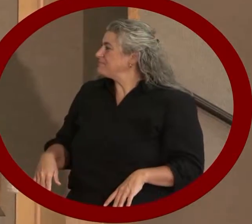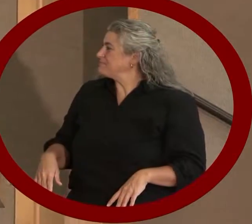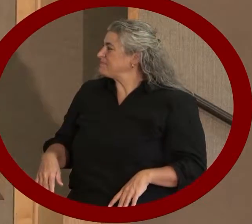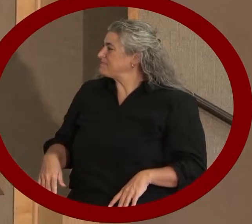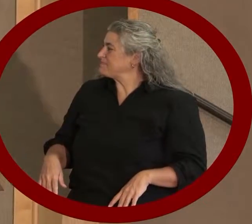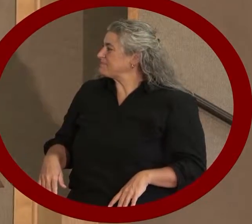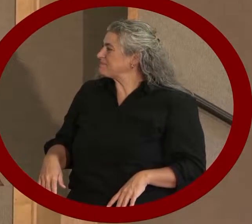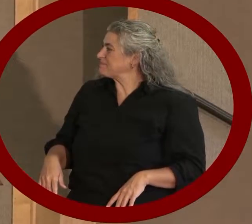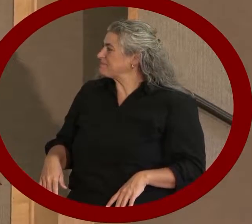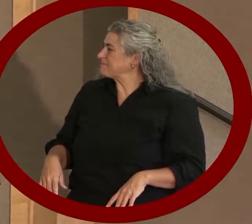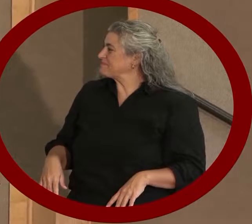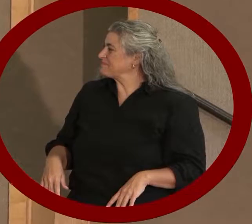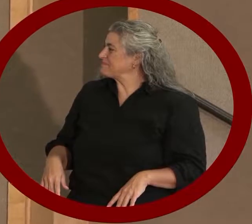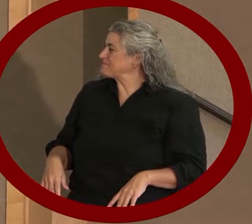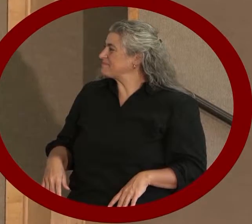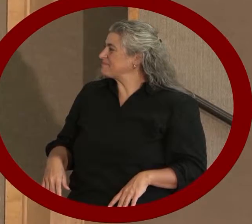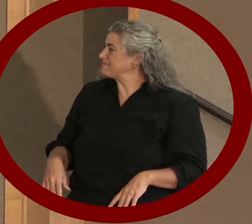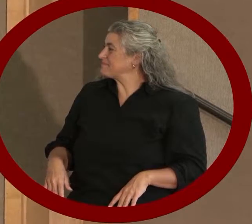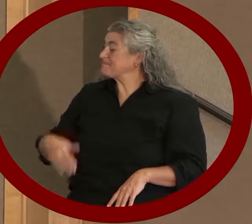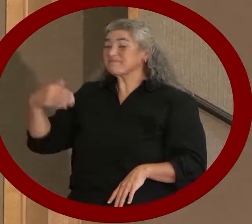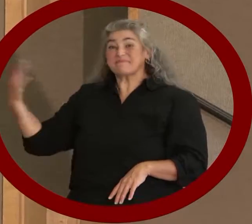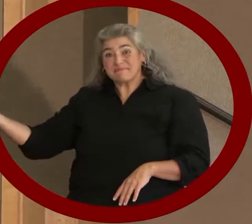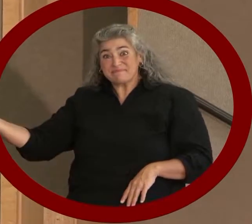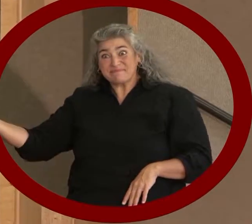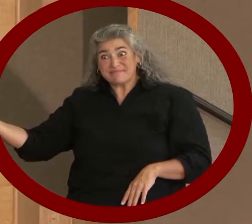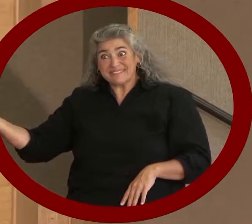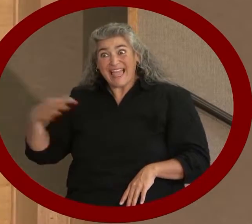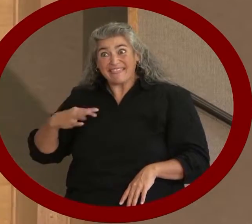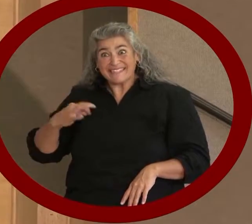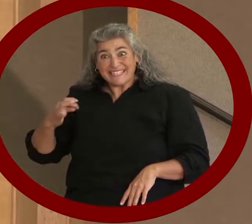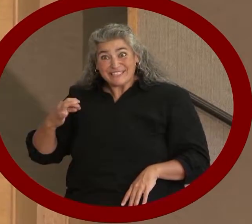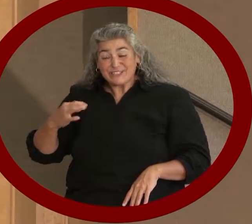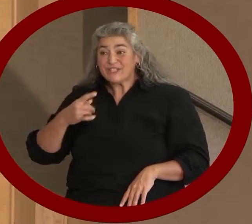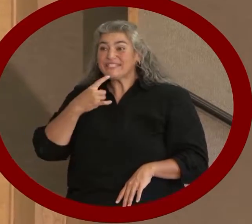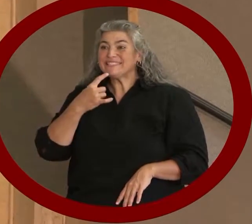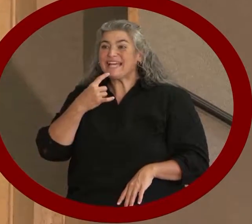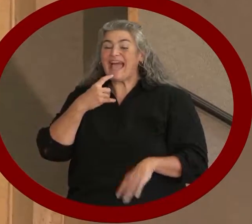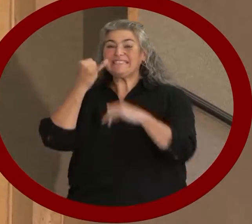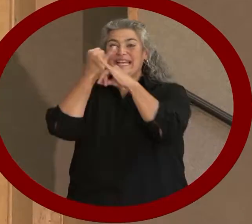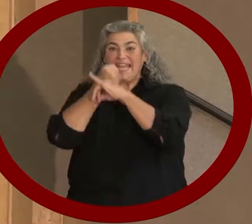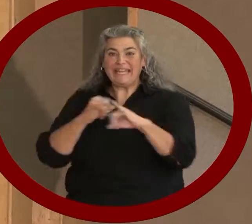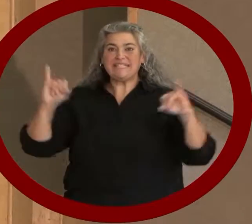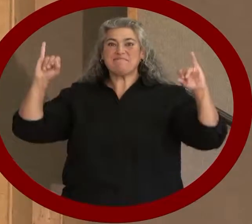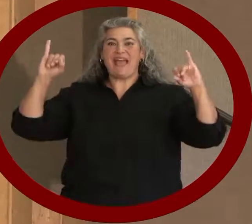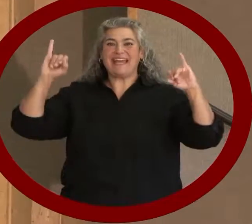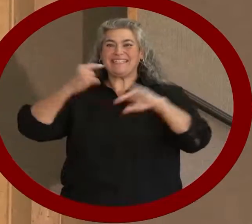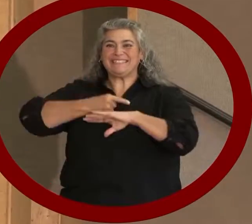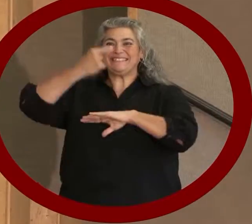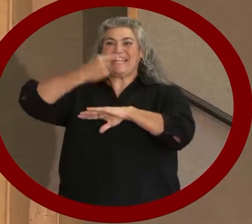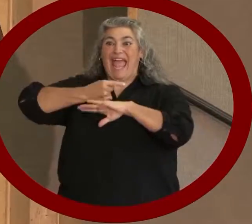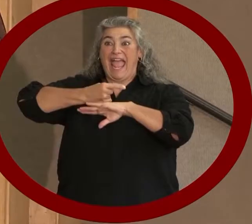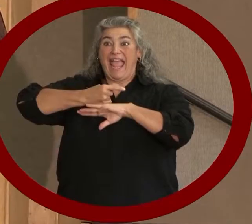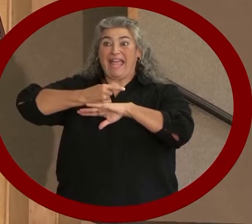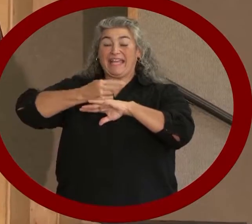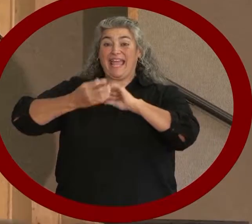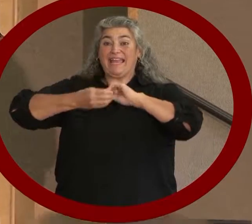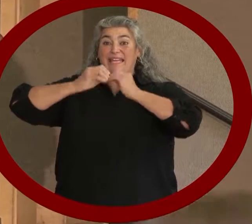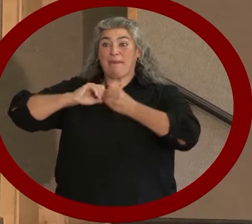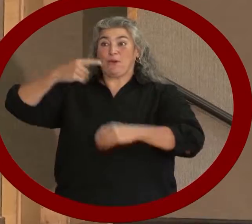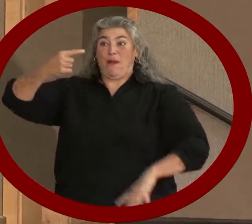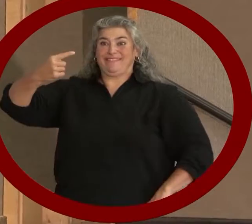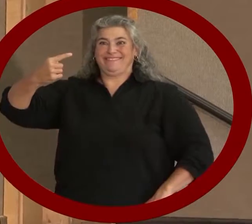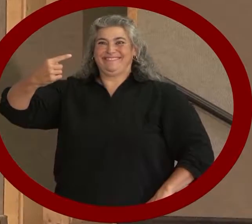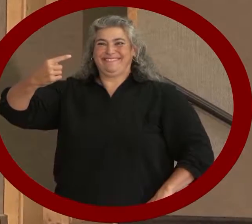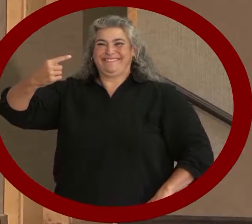It says Independence Day number one. Well, folks, today is